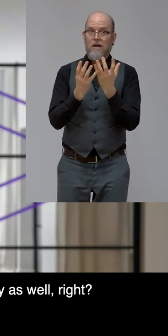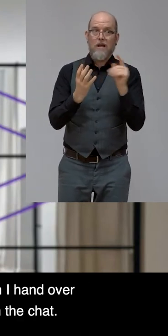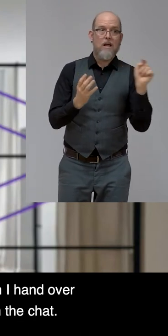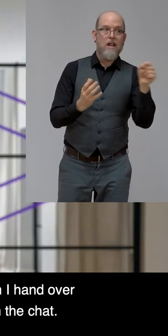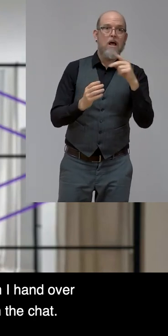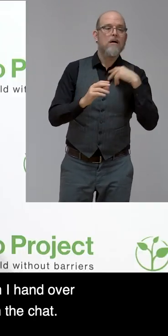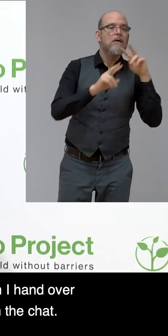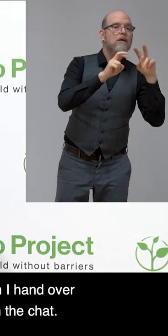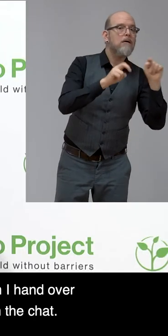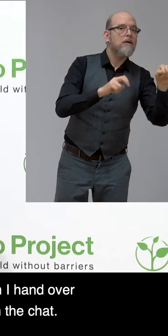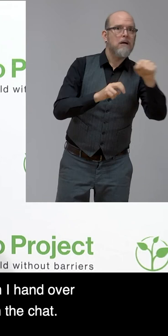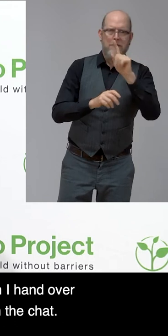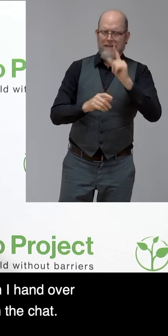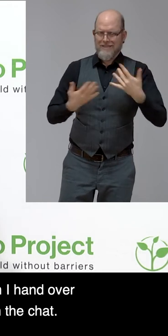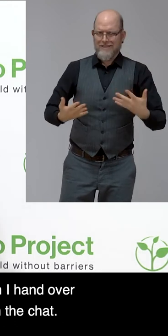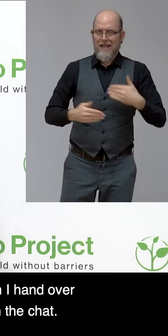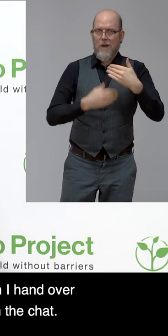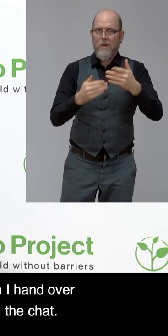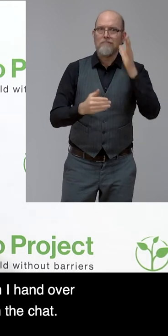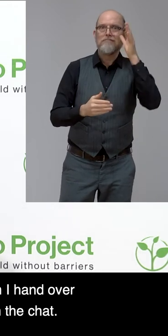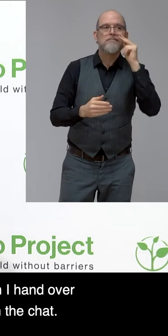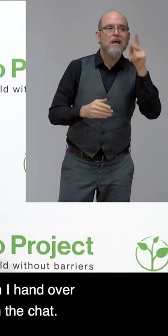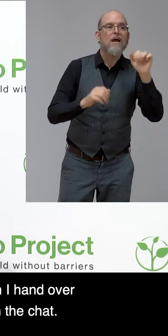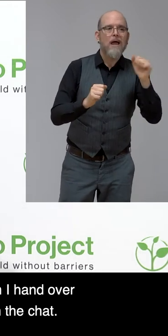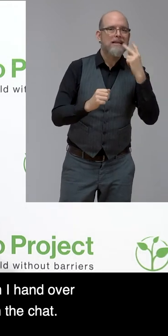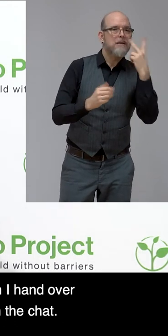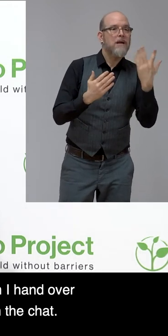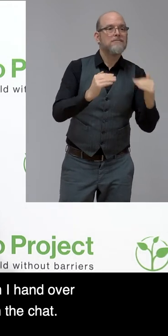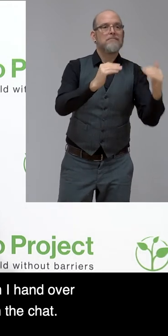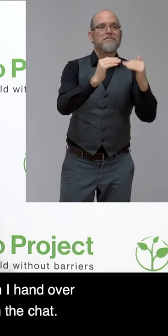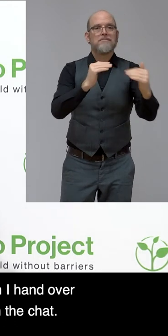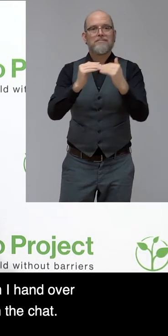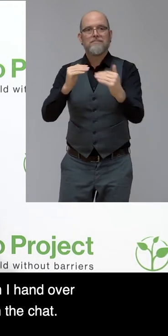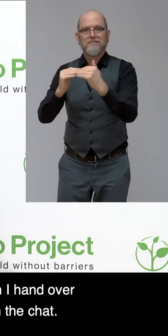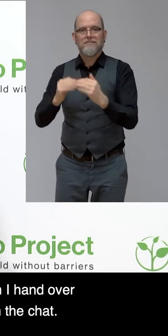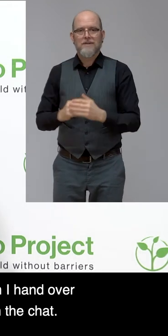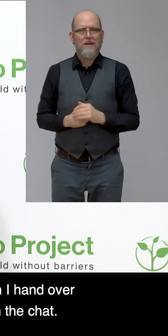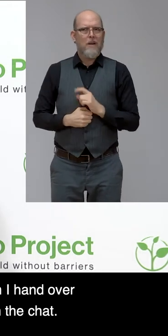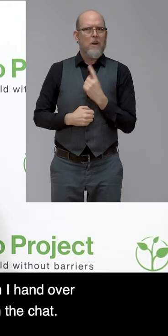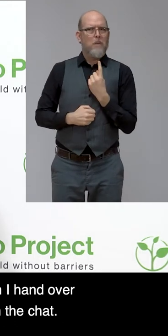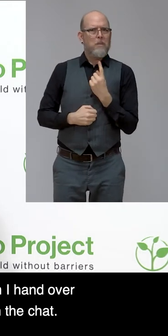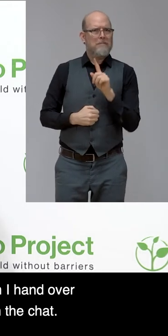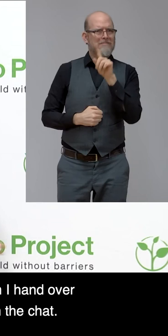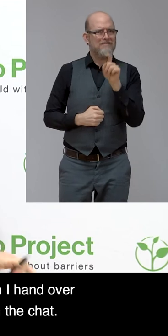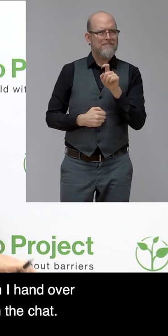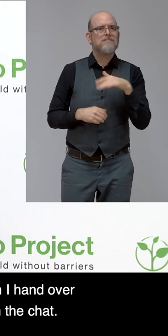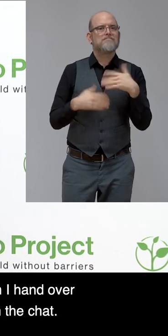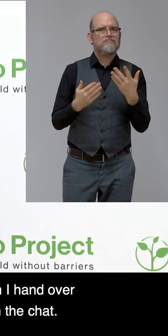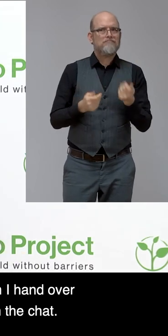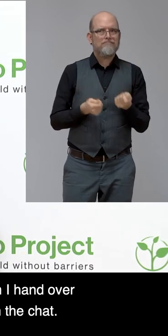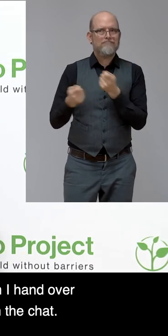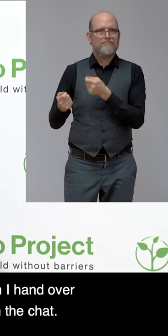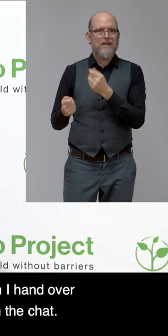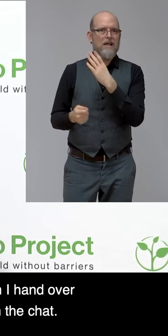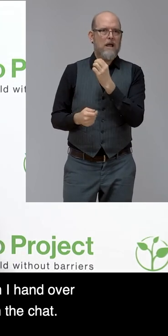study. Mm-hmm. Thank you, Laura. One more question from my side, then I would hand over to you, Carola. The question would be coming from